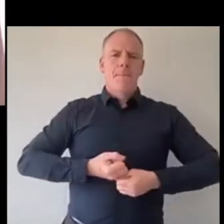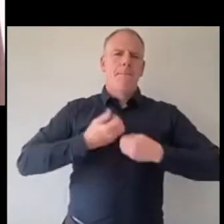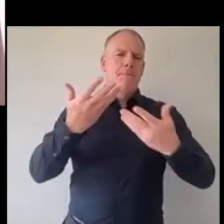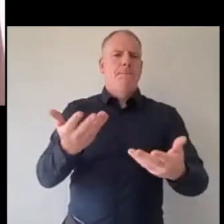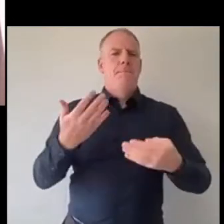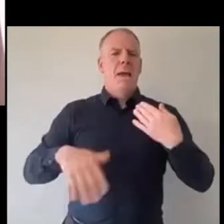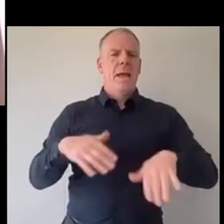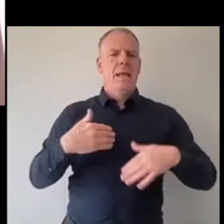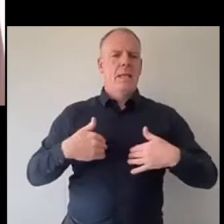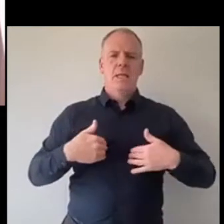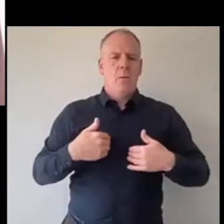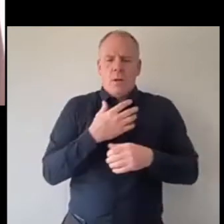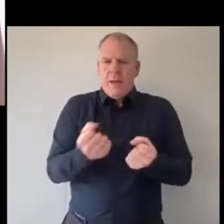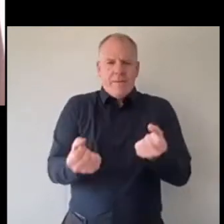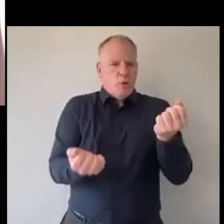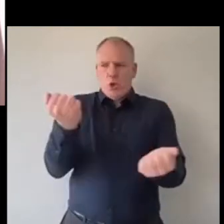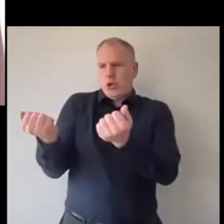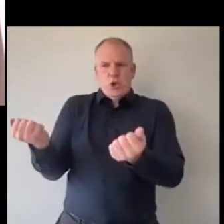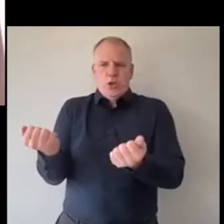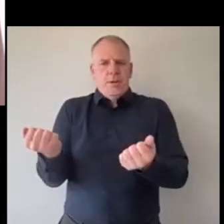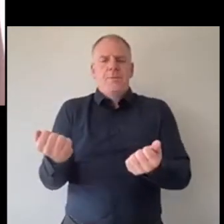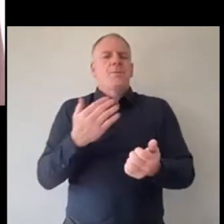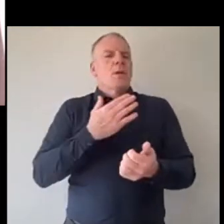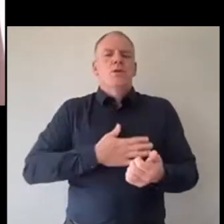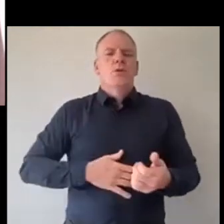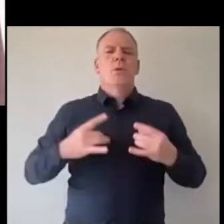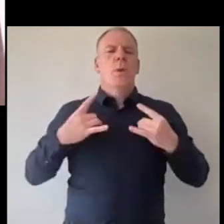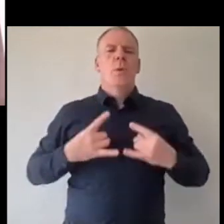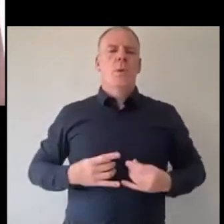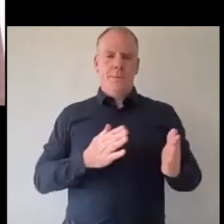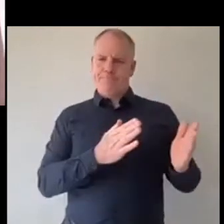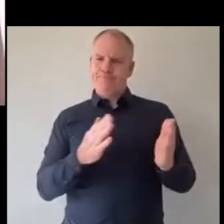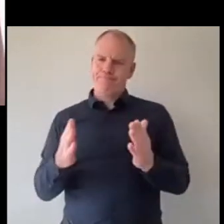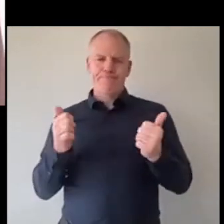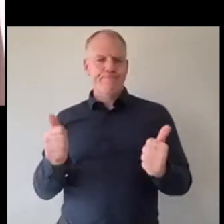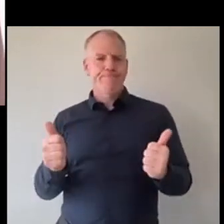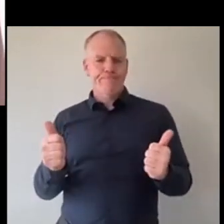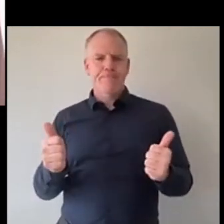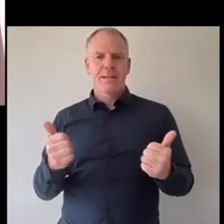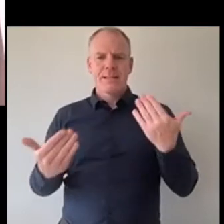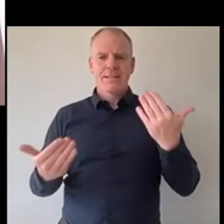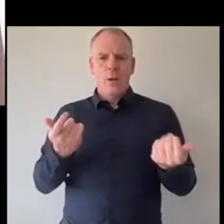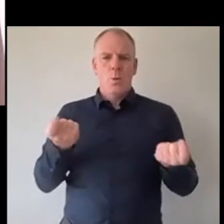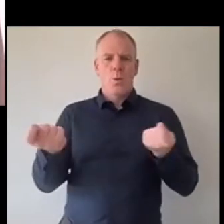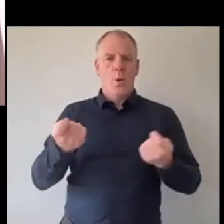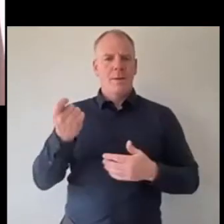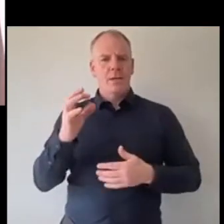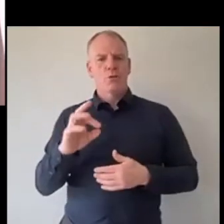will never judge them I will never see them as anything else only human and that's how you handle grief in my opinion